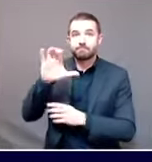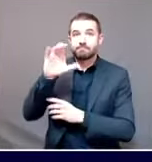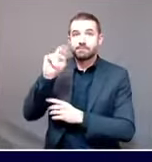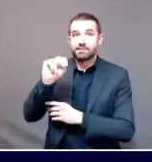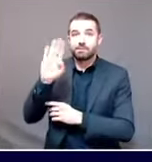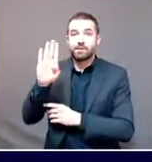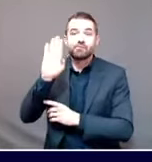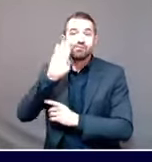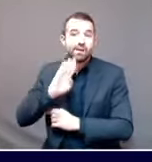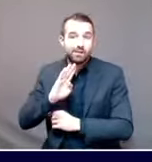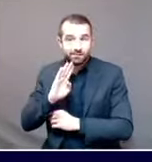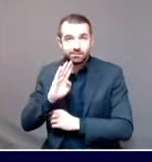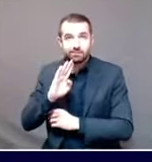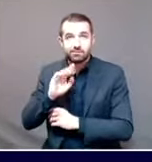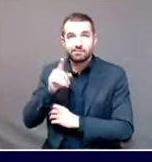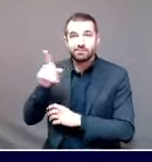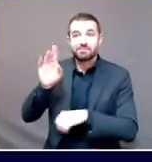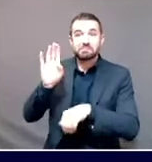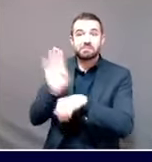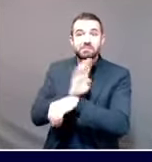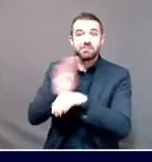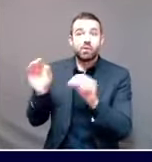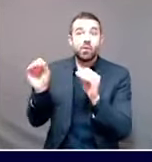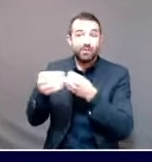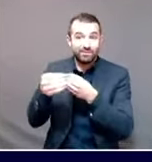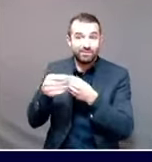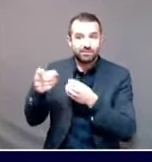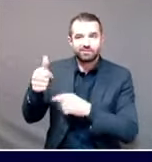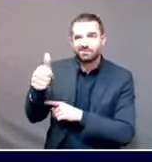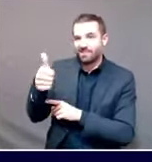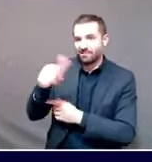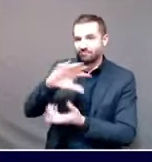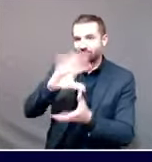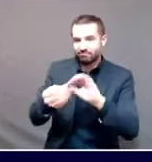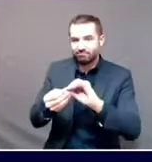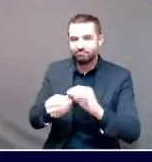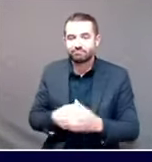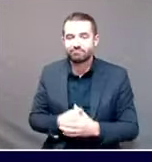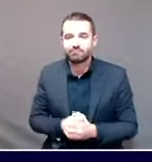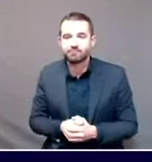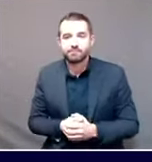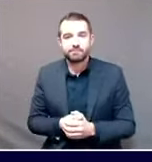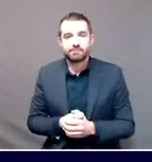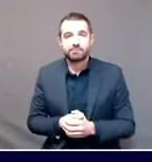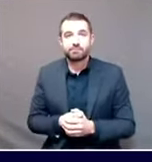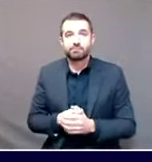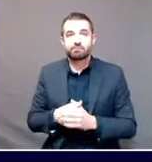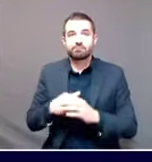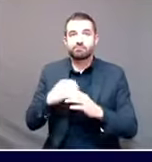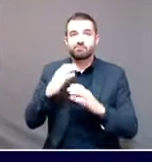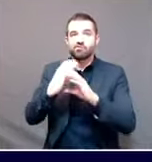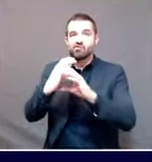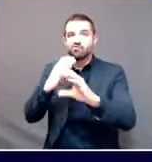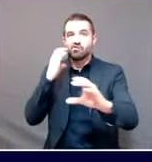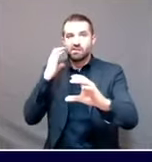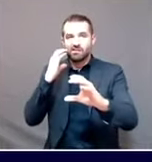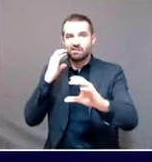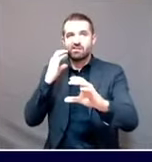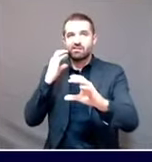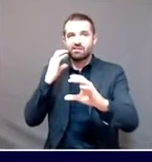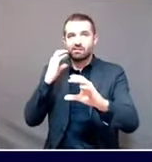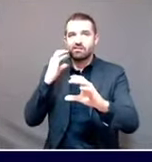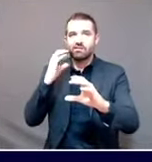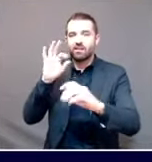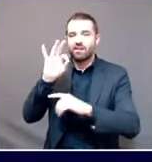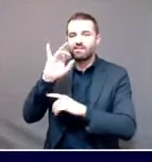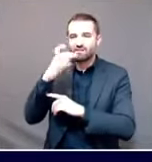where we are aware of 10 cases. At Freightliner of Maine, where we're aware of three cases. At Market